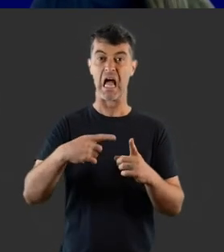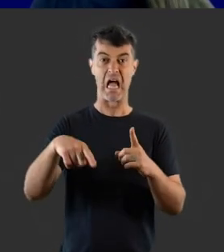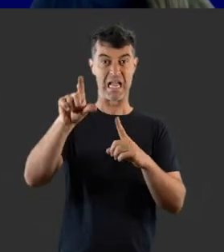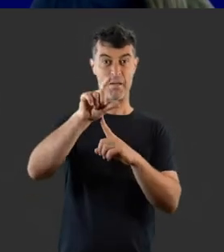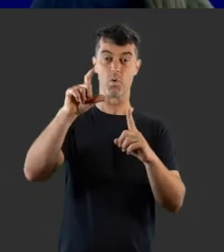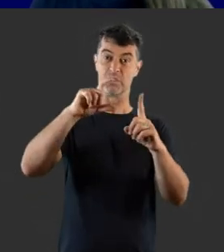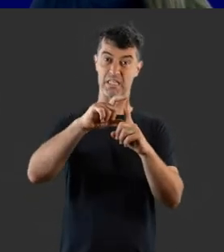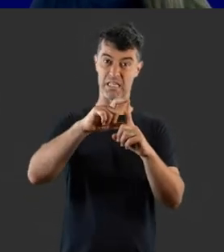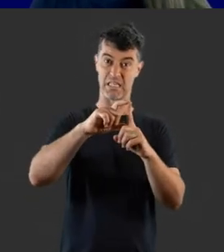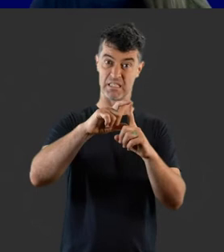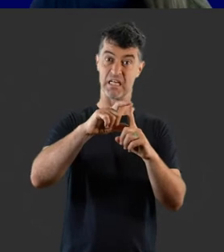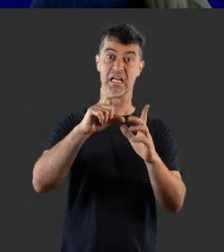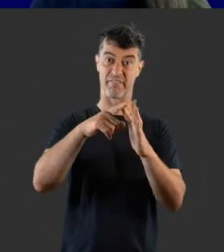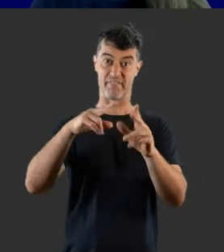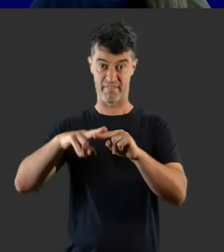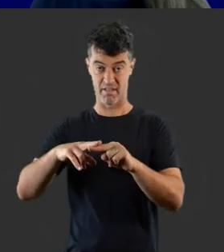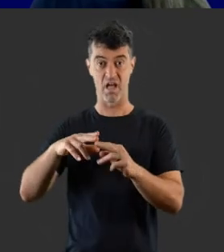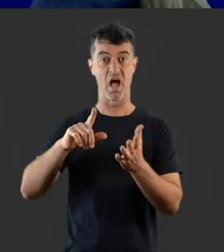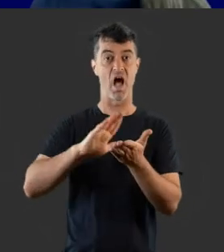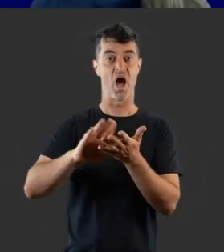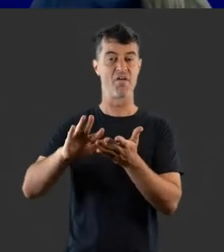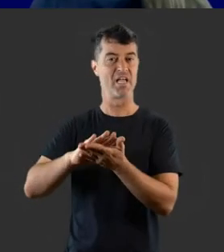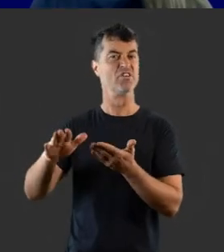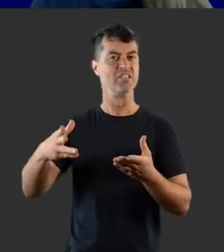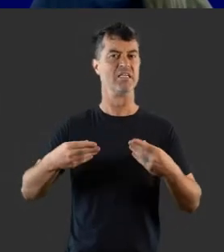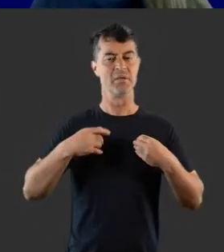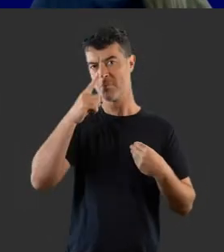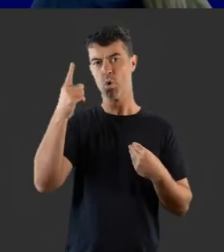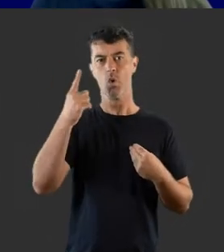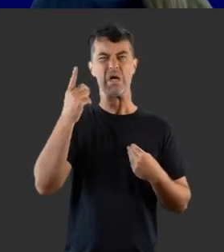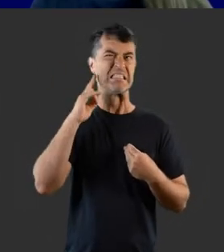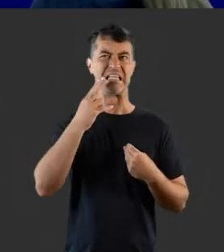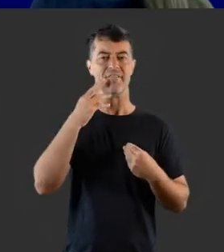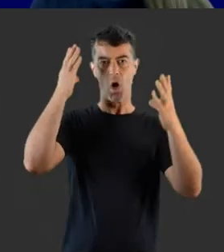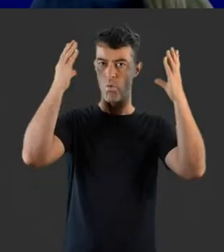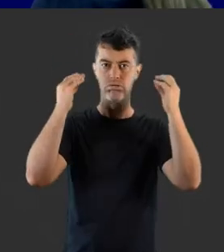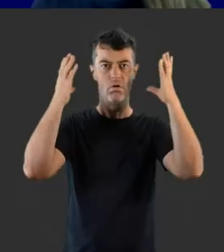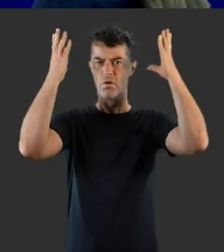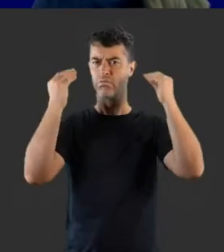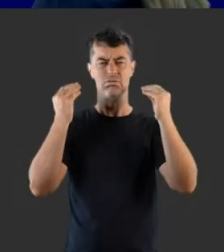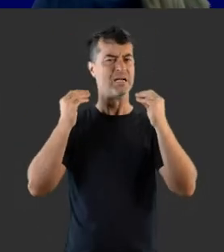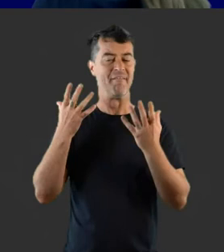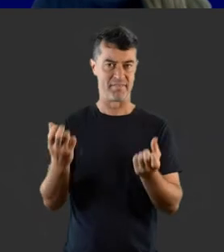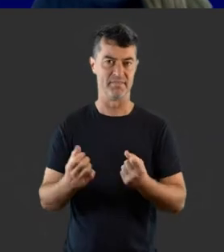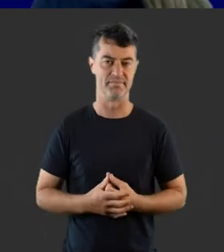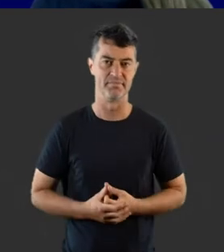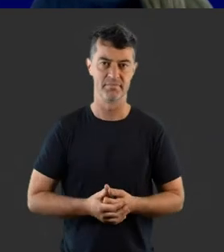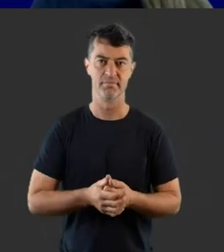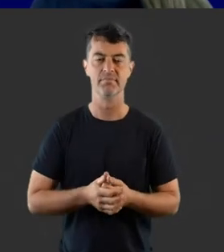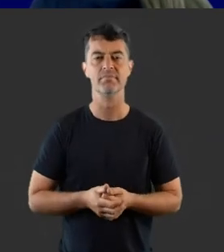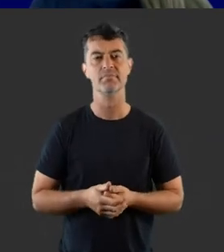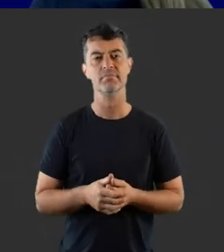Capital D Deaf and hard of hearing is currently the accepted term to refer to people with any degree of deafness or hearing loss.